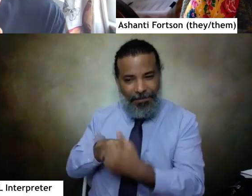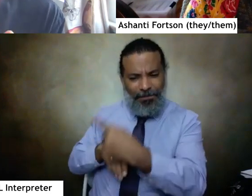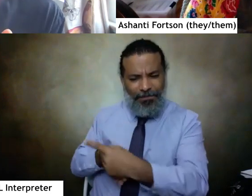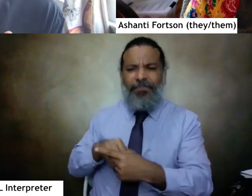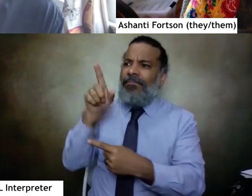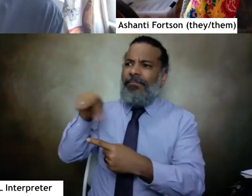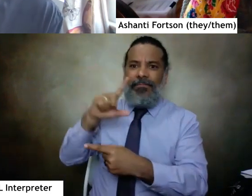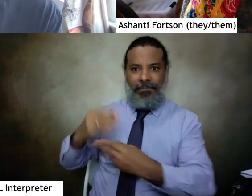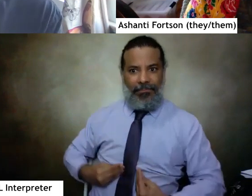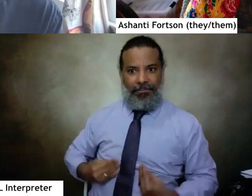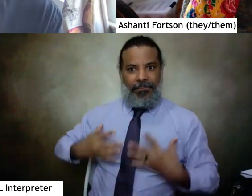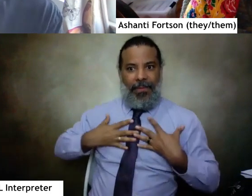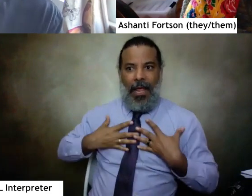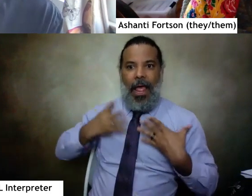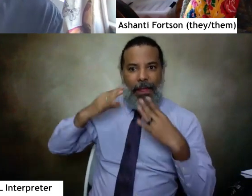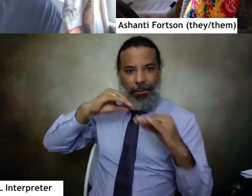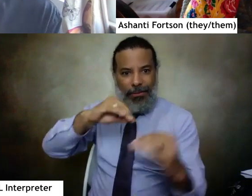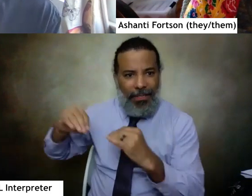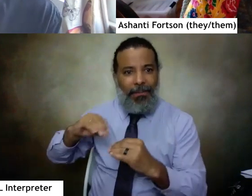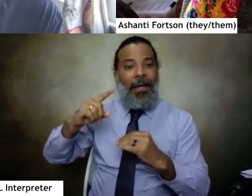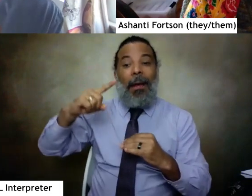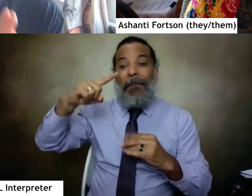inspired and taught by the Black